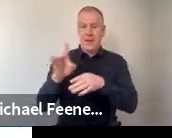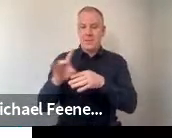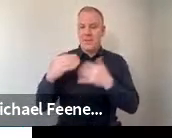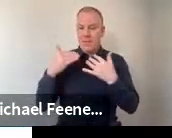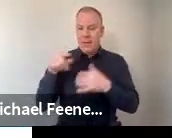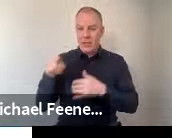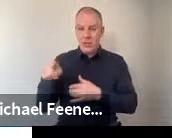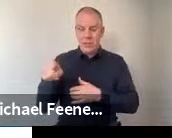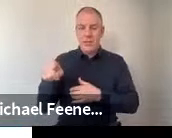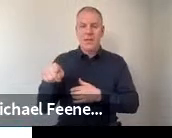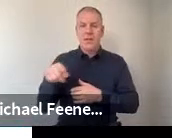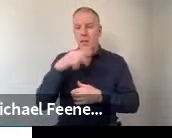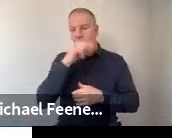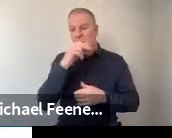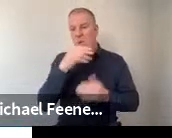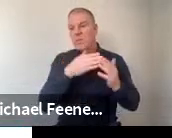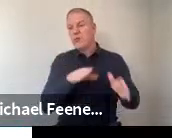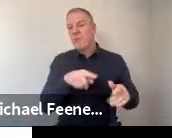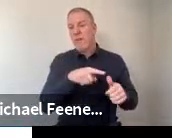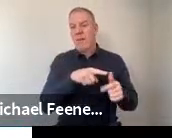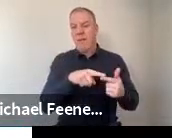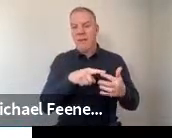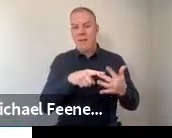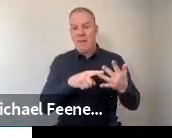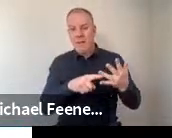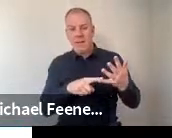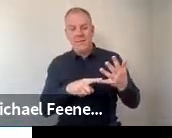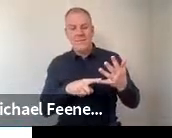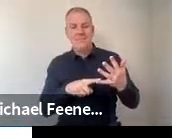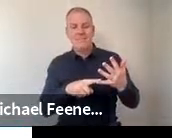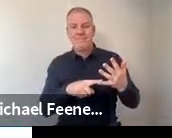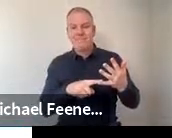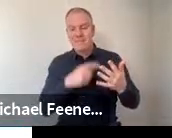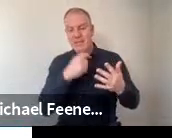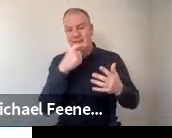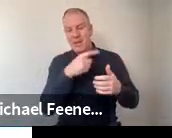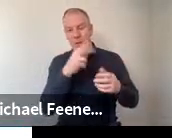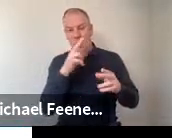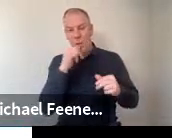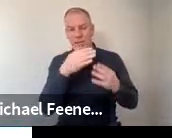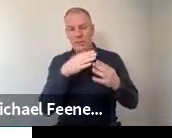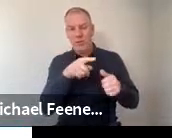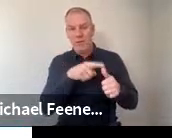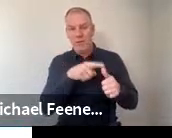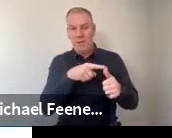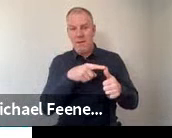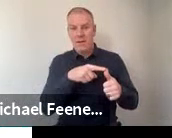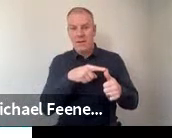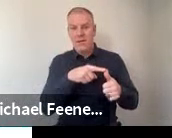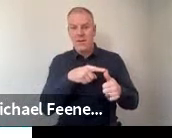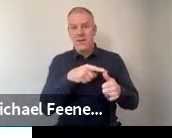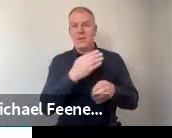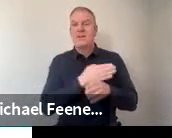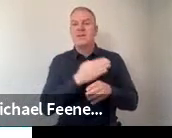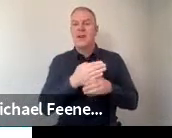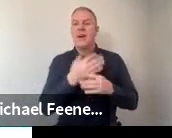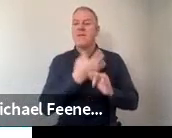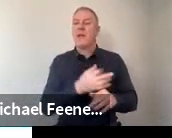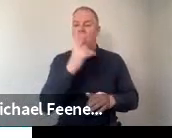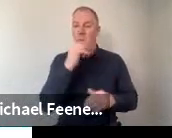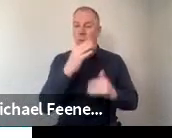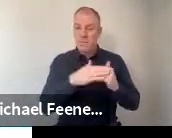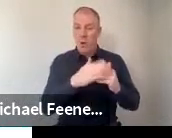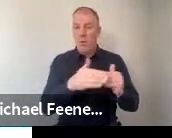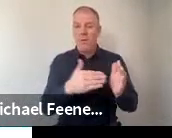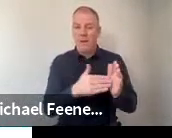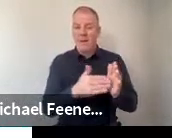media, news in general. They indicated that they had started following the news more.